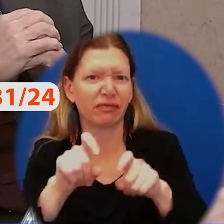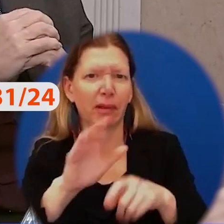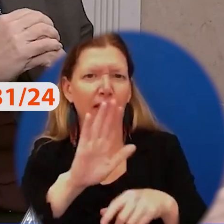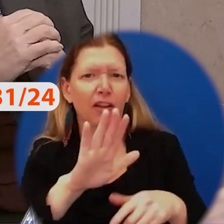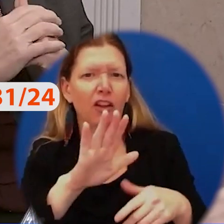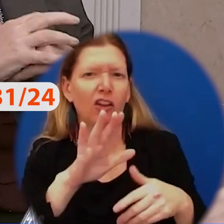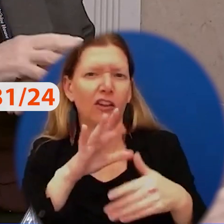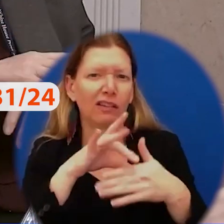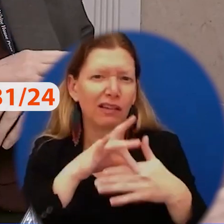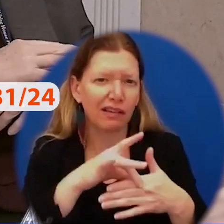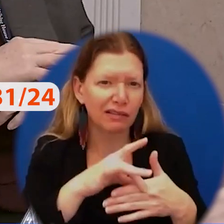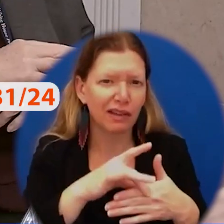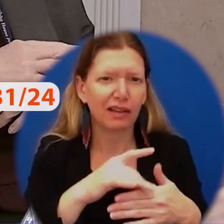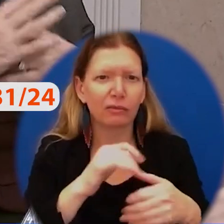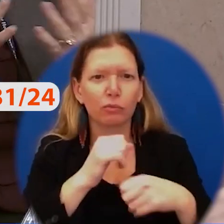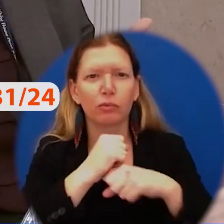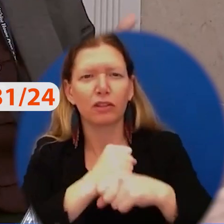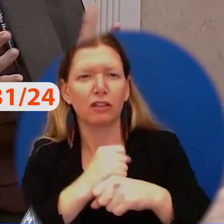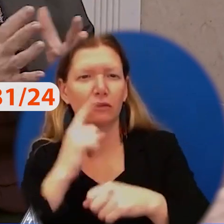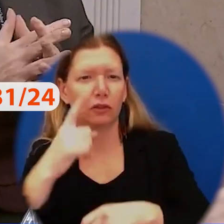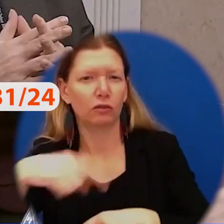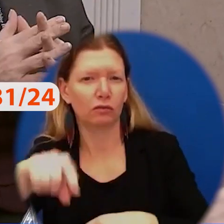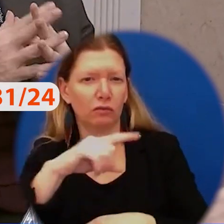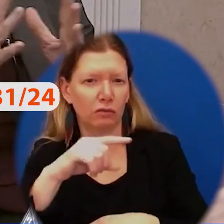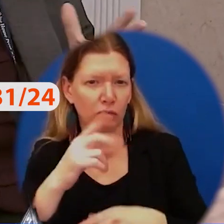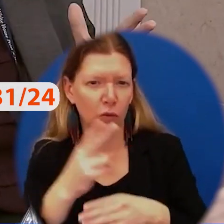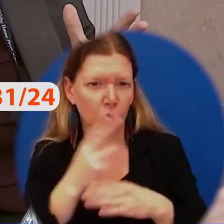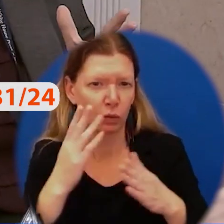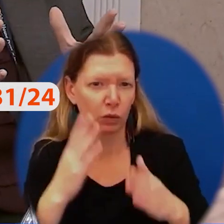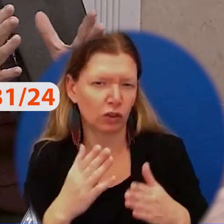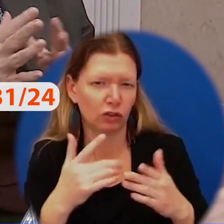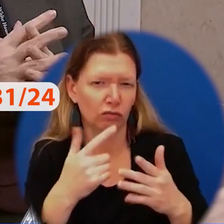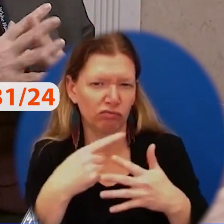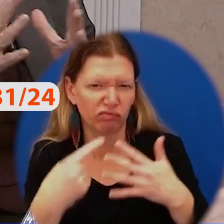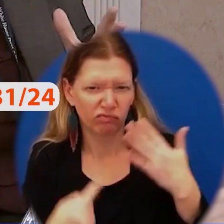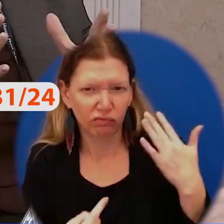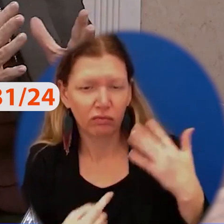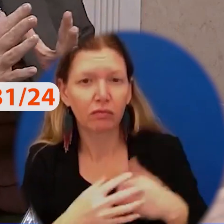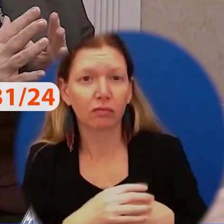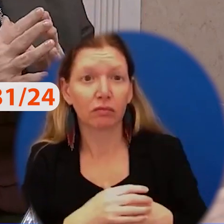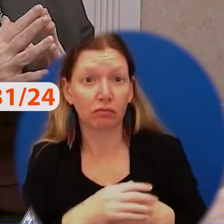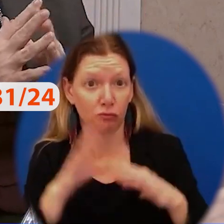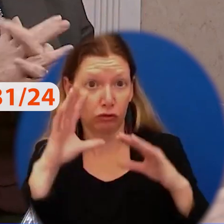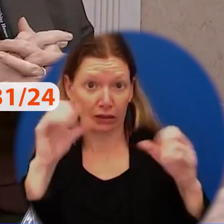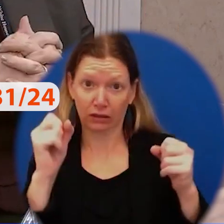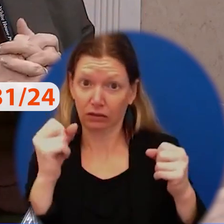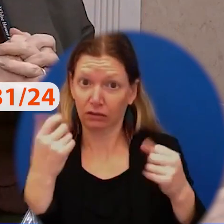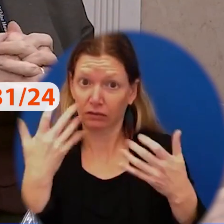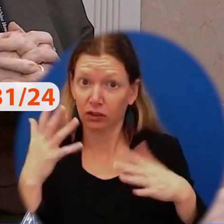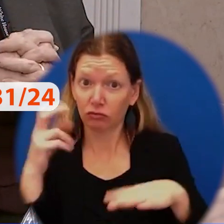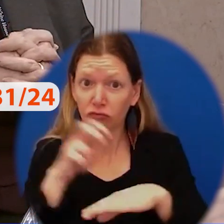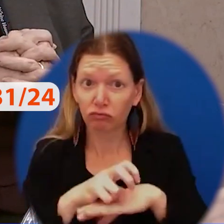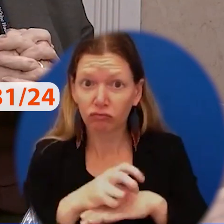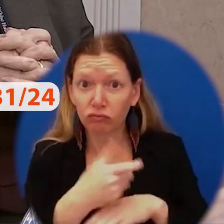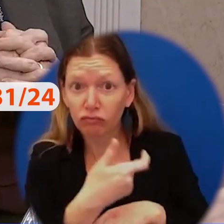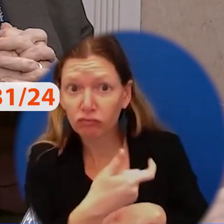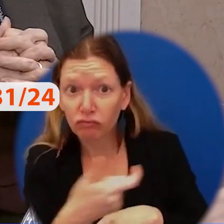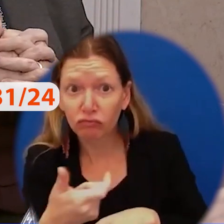for users and so forth. Do you know if the president has had a chance to see any of that? Does the White House have a view about